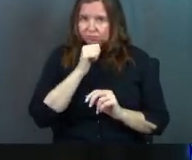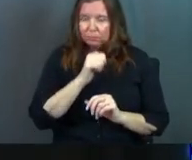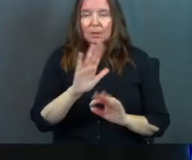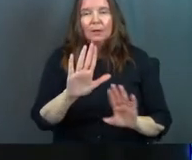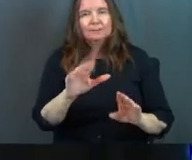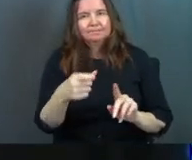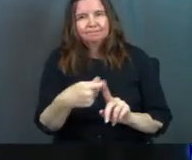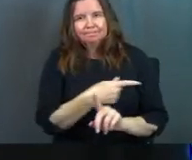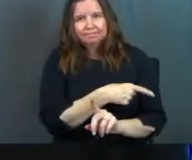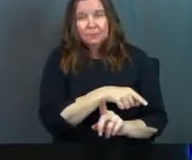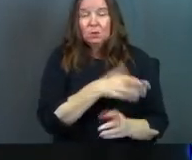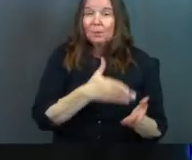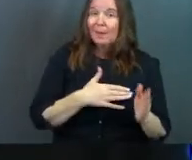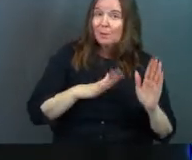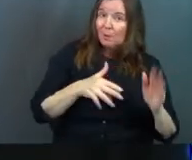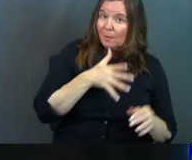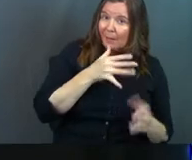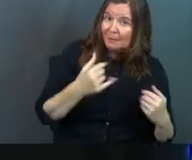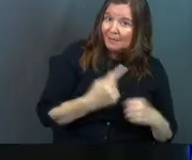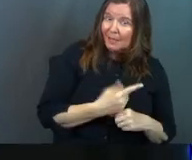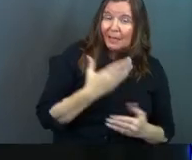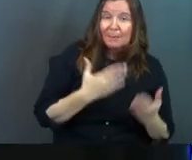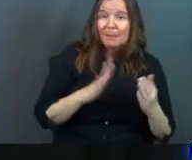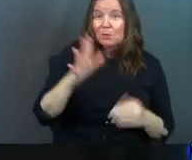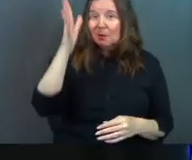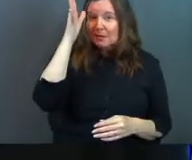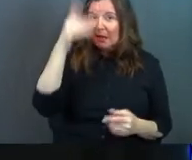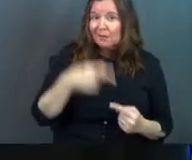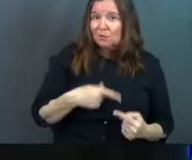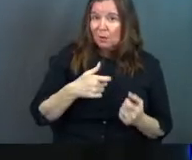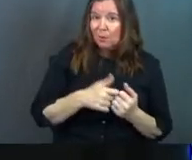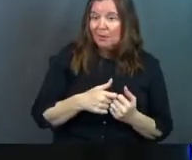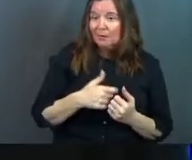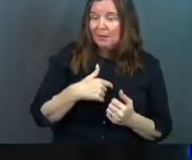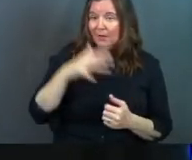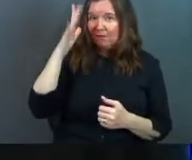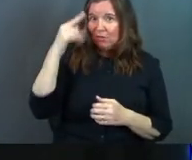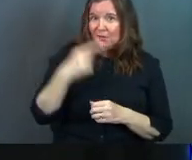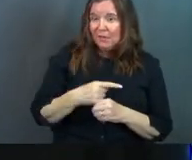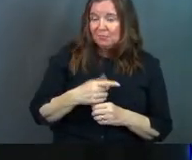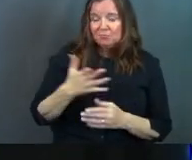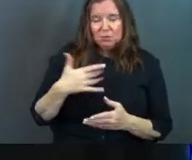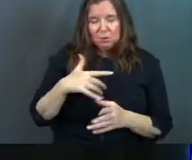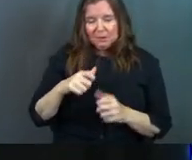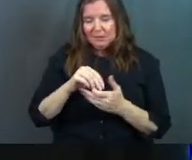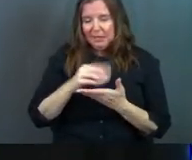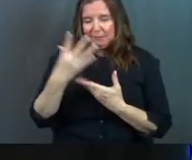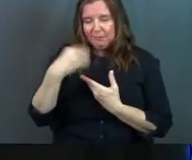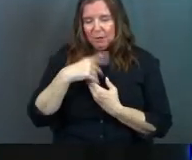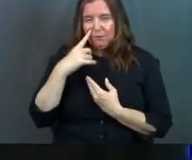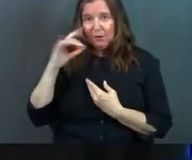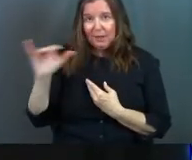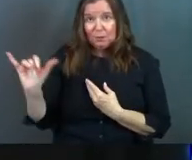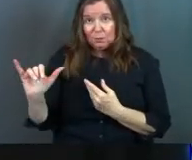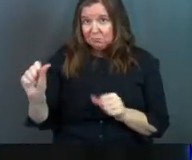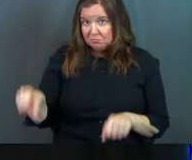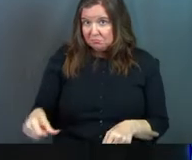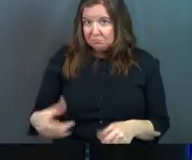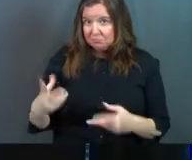And by the way, you might be great with your mom today. It might be your dad that you're going to be struggling with at Father's Day. Feel free to take this in for that.